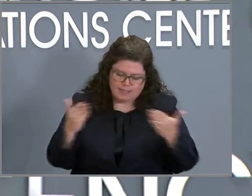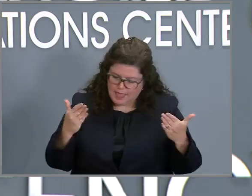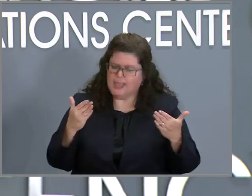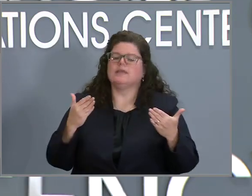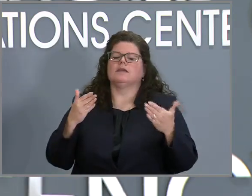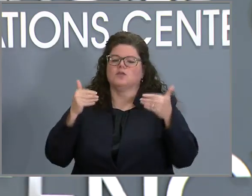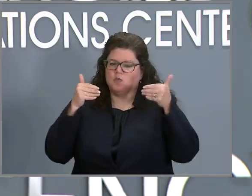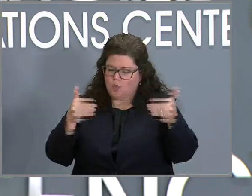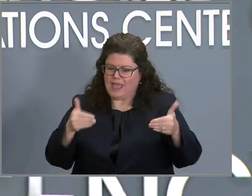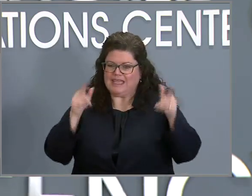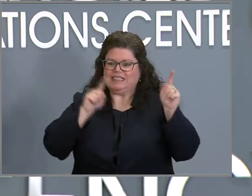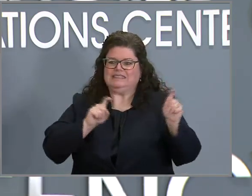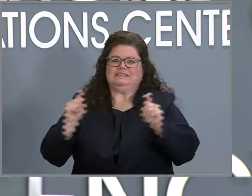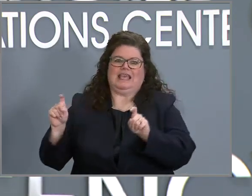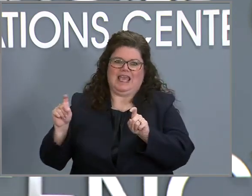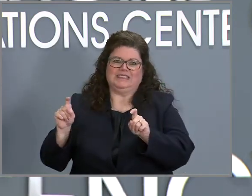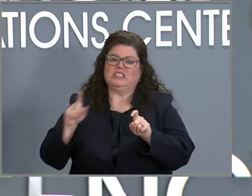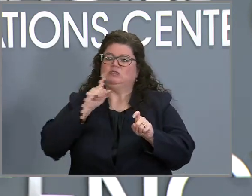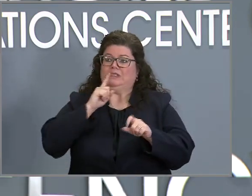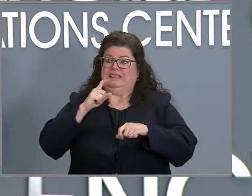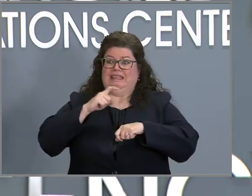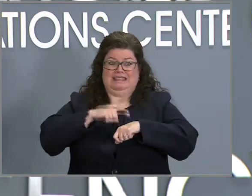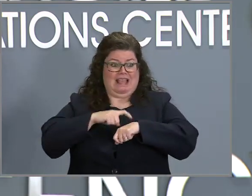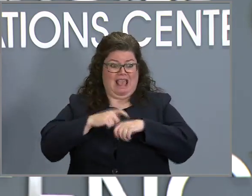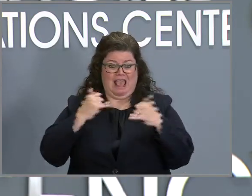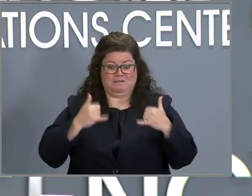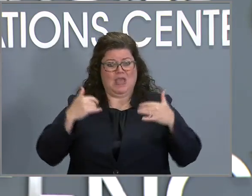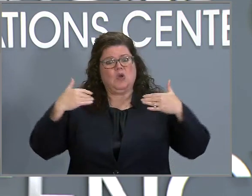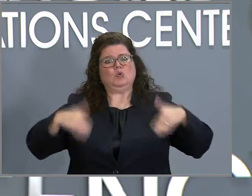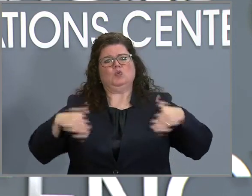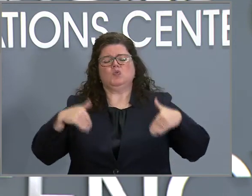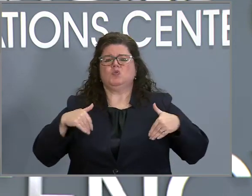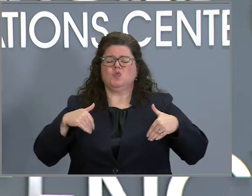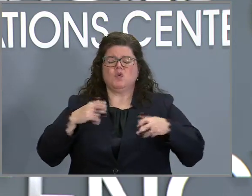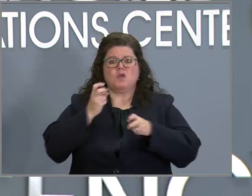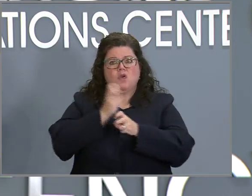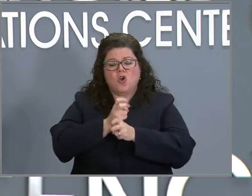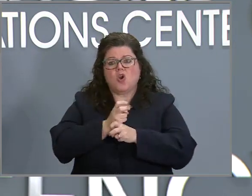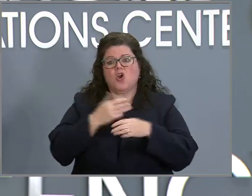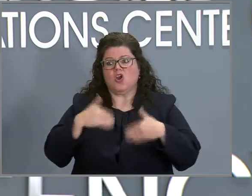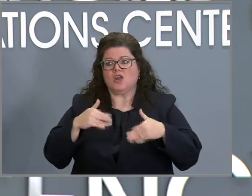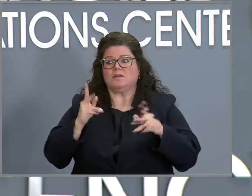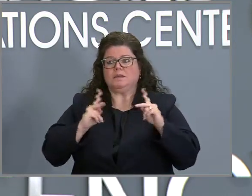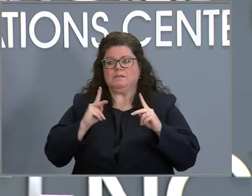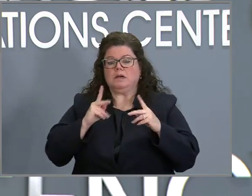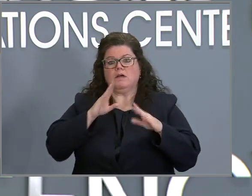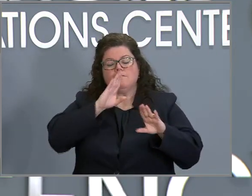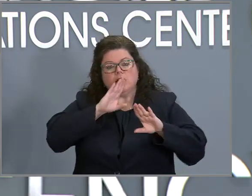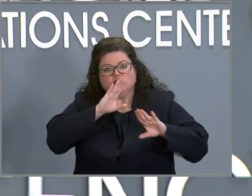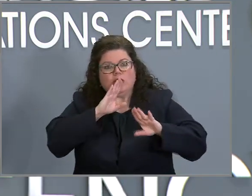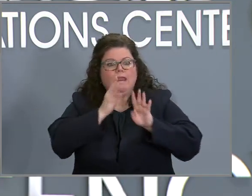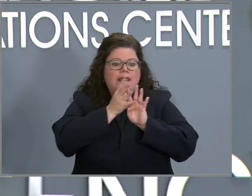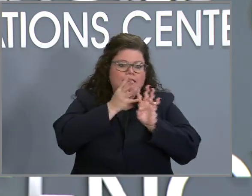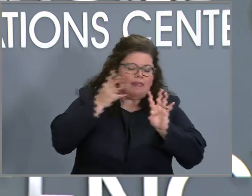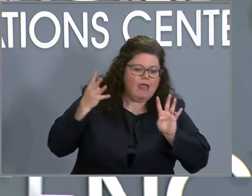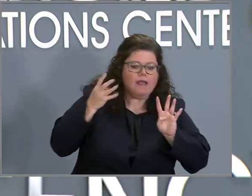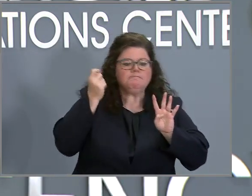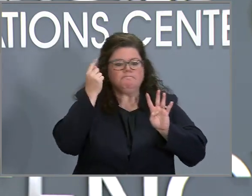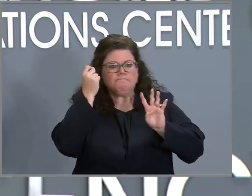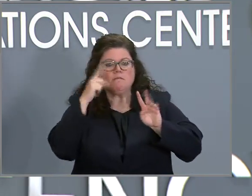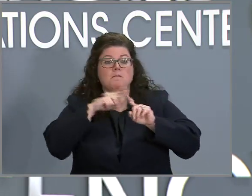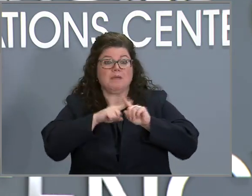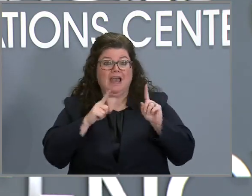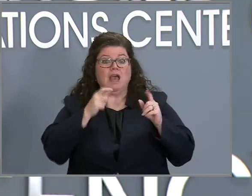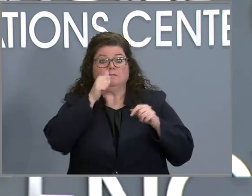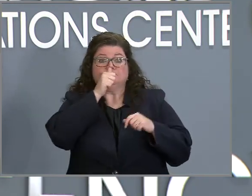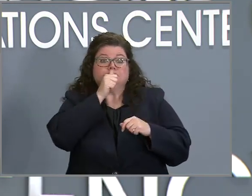need. This is a particularly tumultuous time. Individuals pushing through that frustration to do the right thing is excellent.